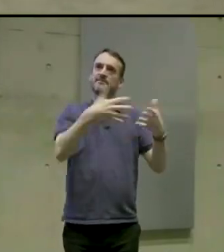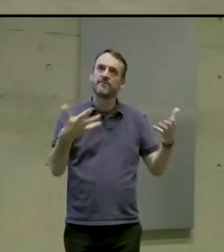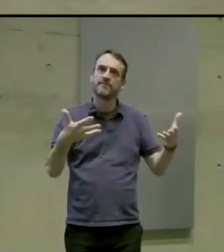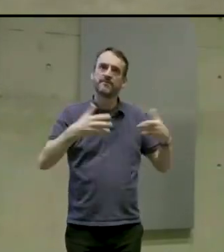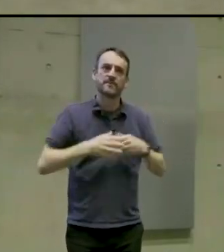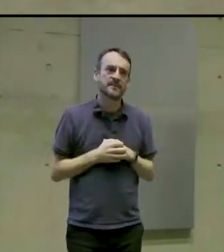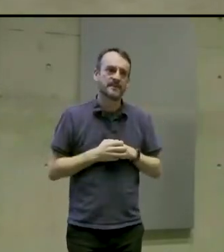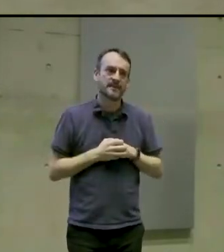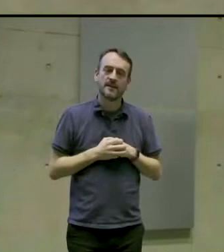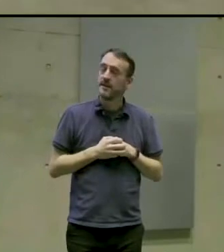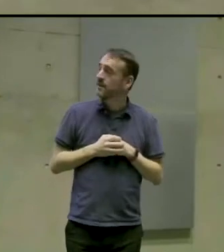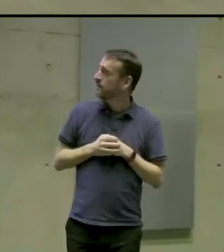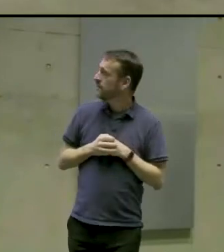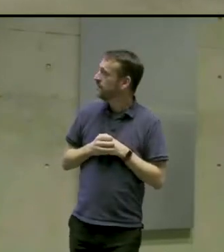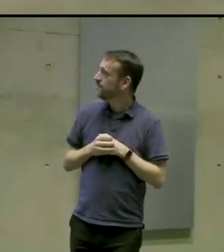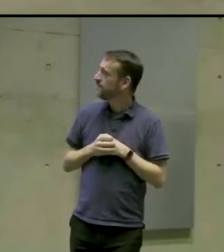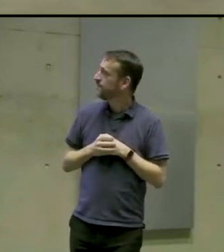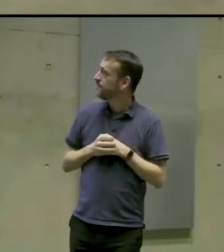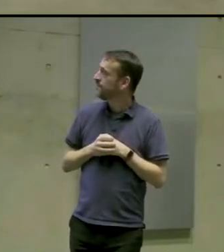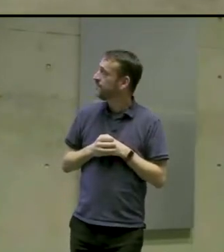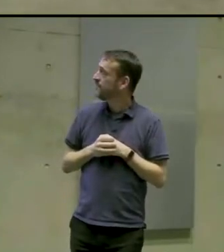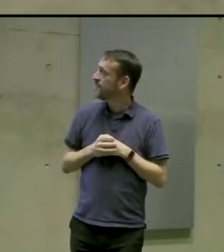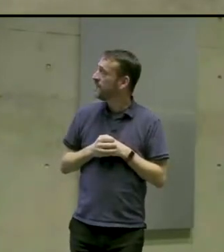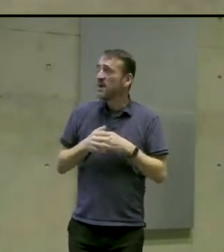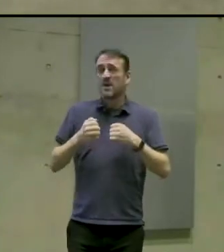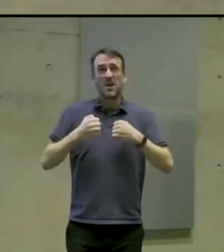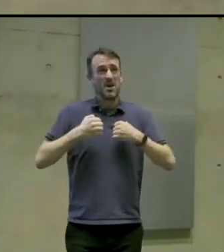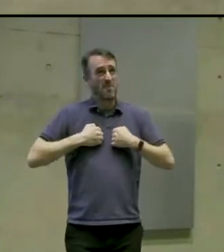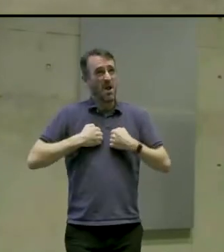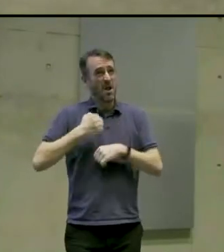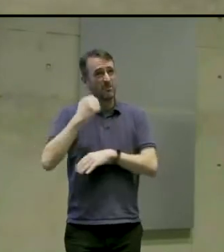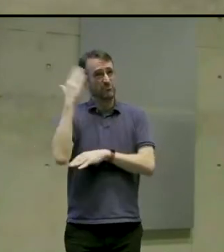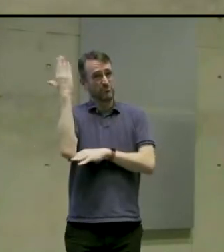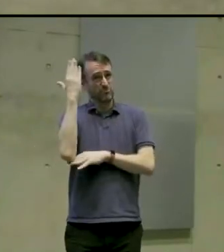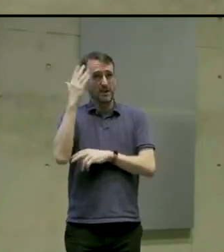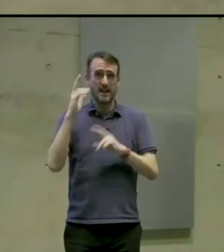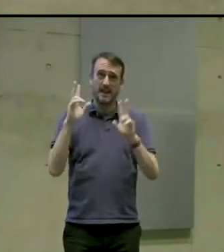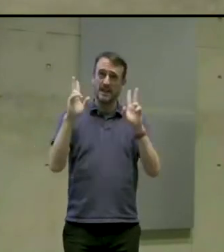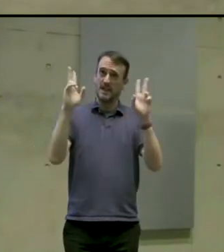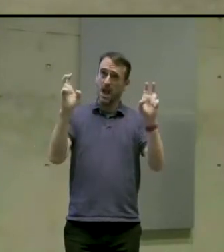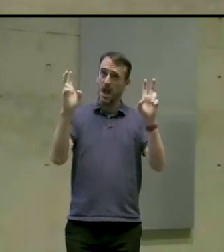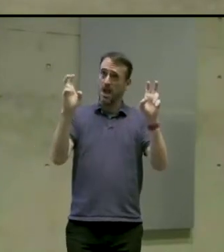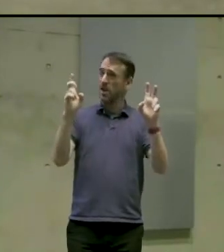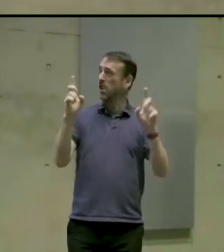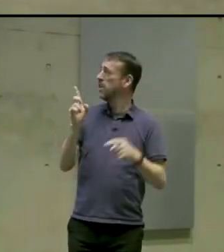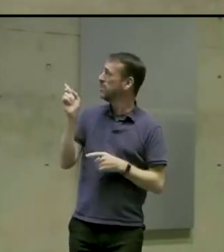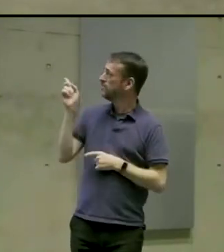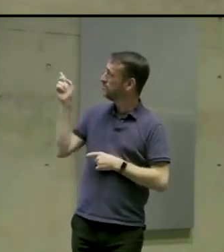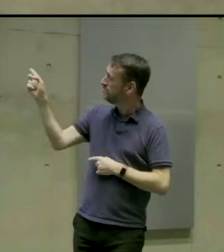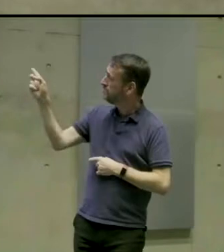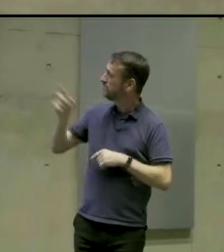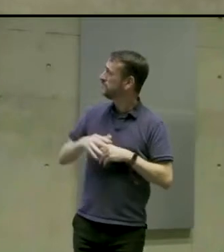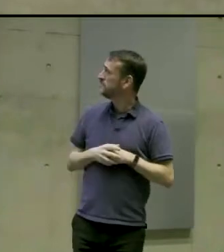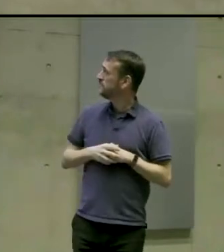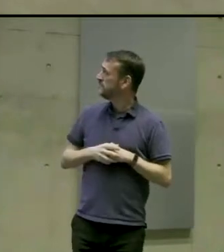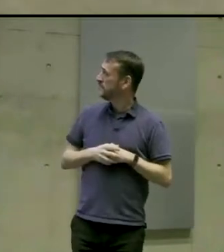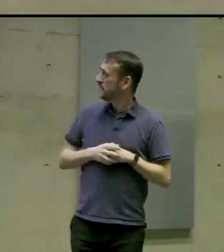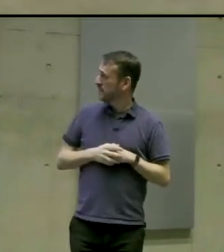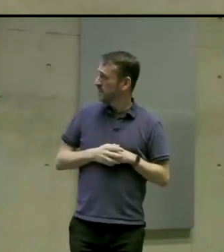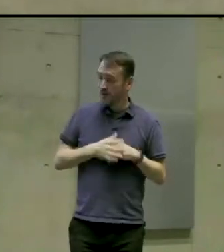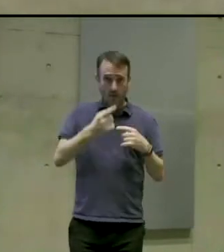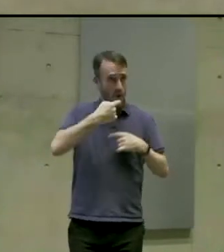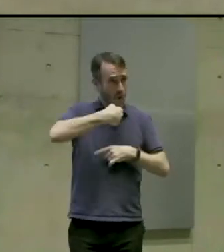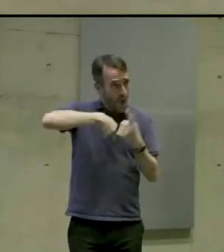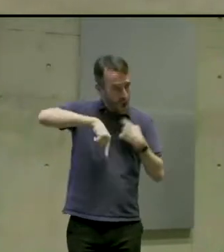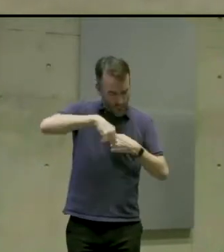So the title of this talk was to share our journey of making our game